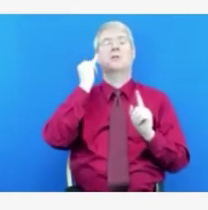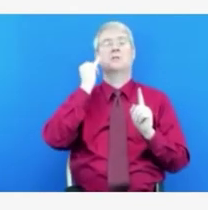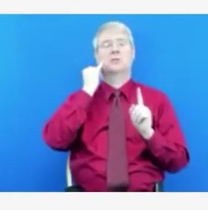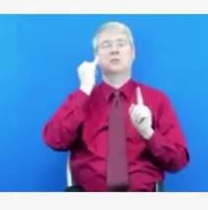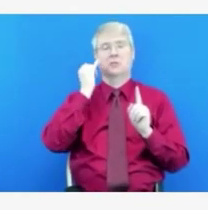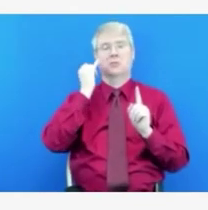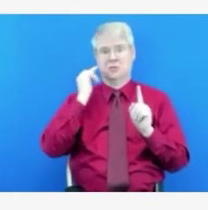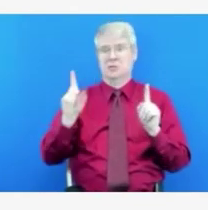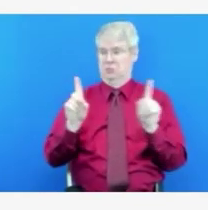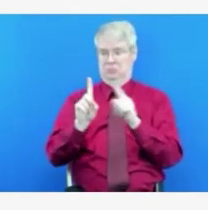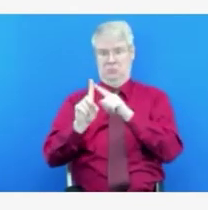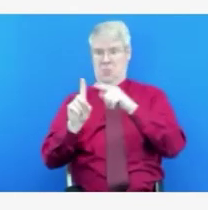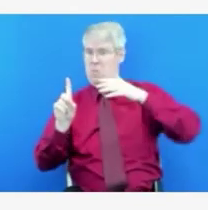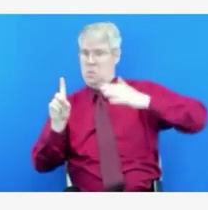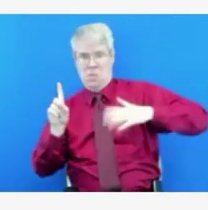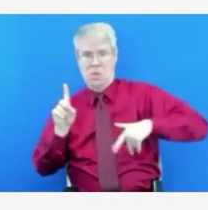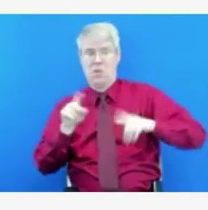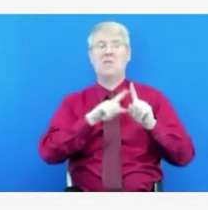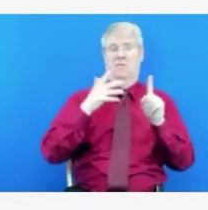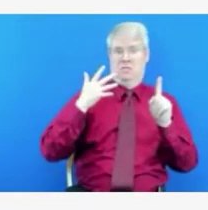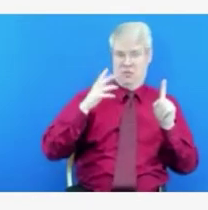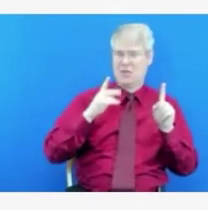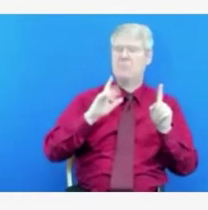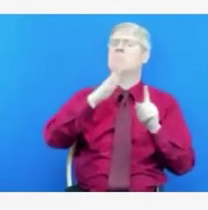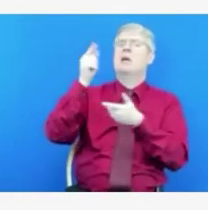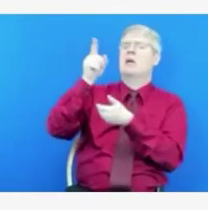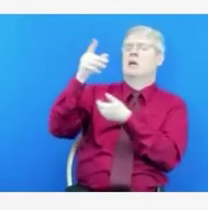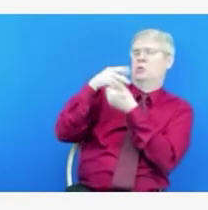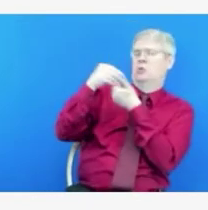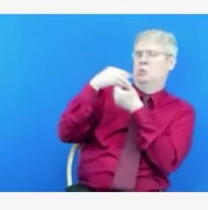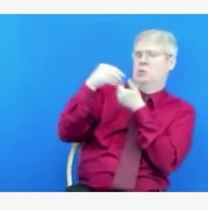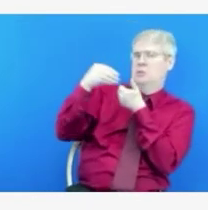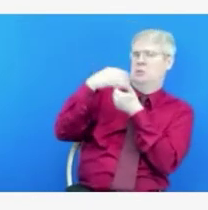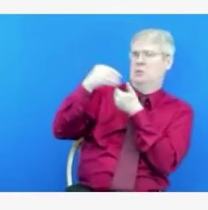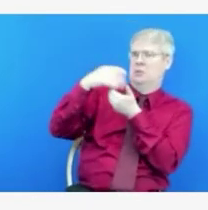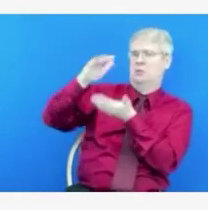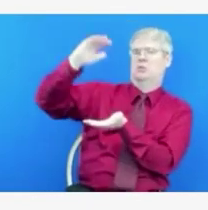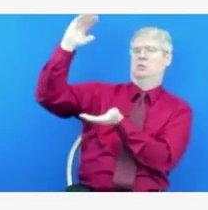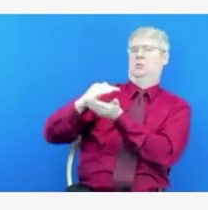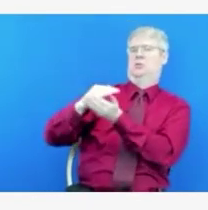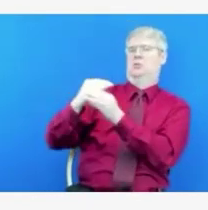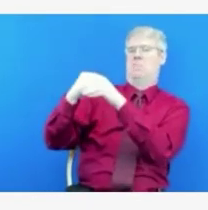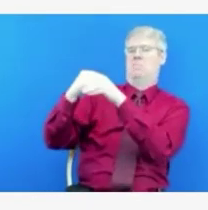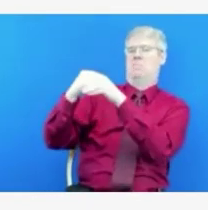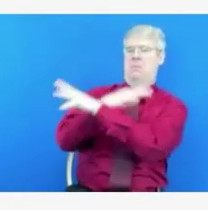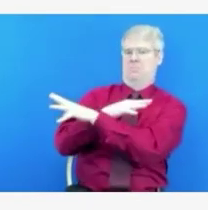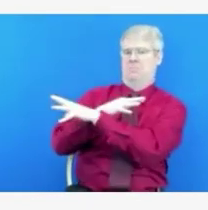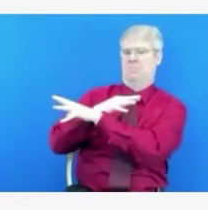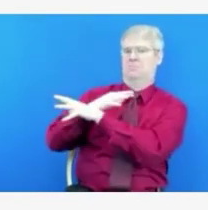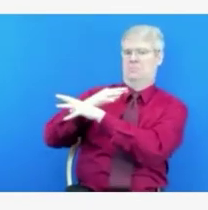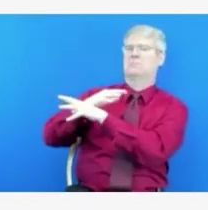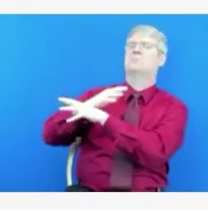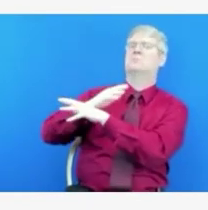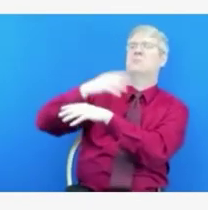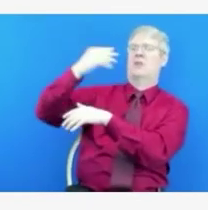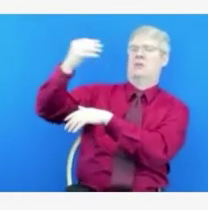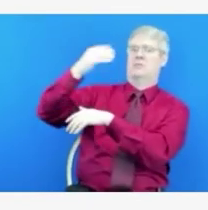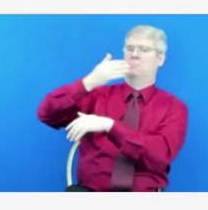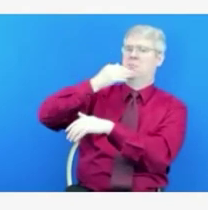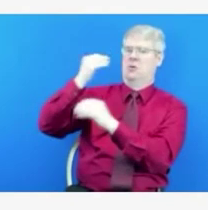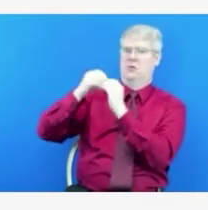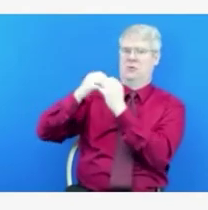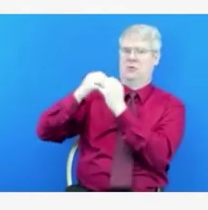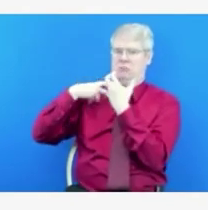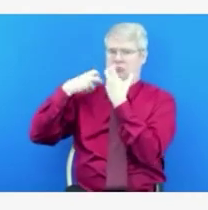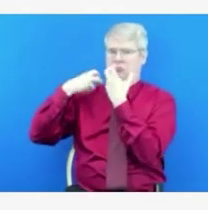disseminates the COVID virus if somebody happens to have it that doesn't have symptoms. Frequent businesses that are COVID safe